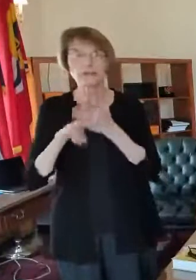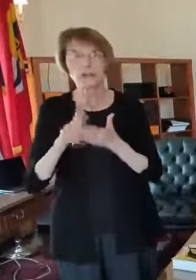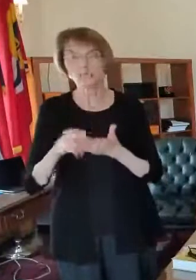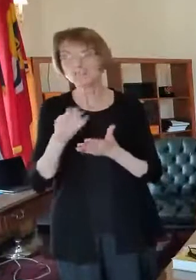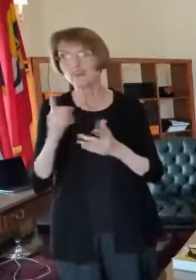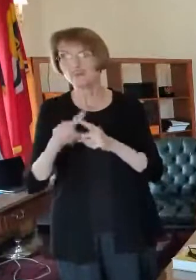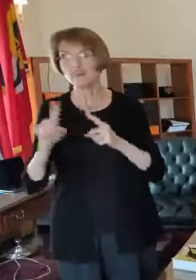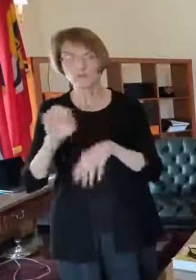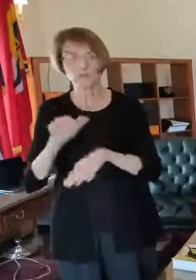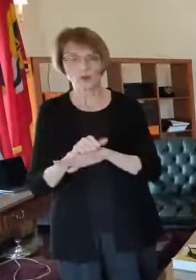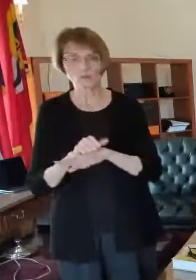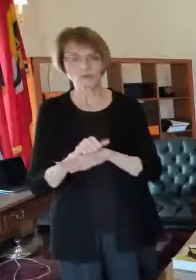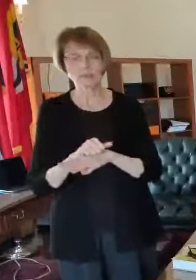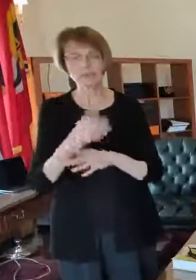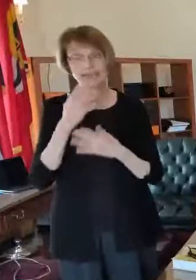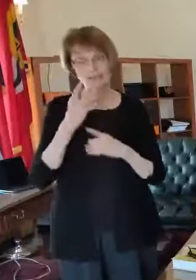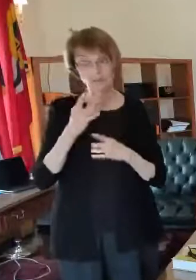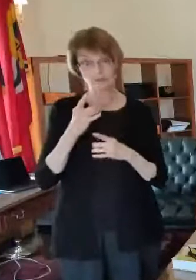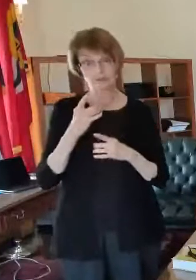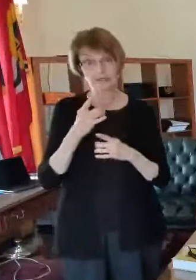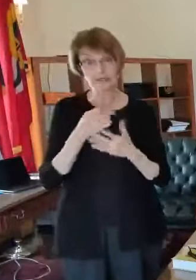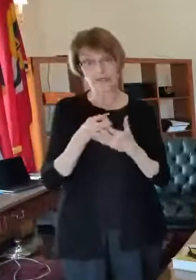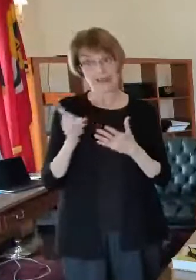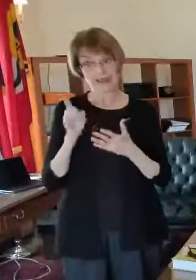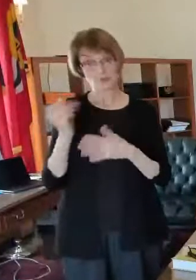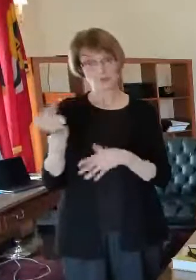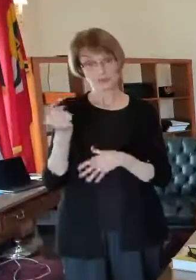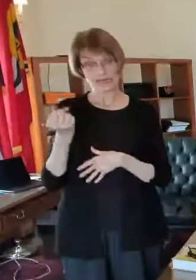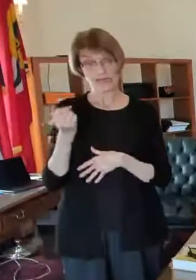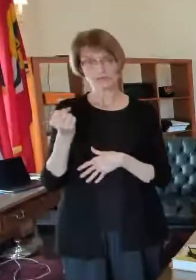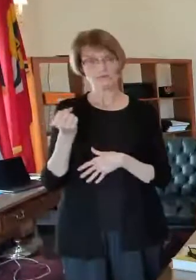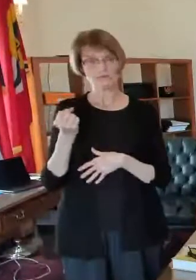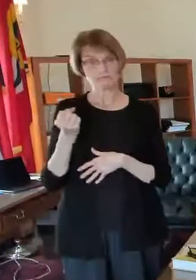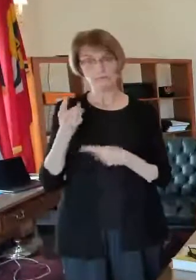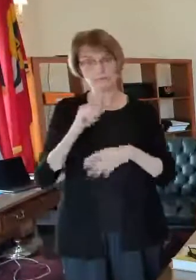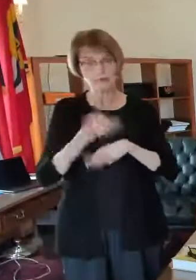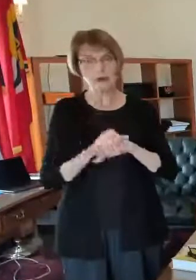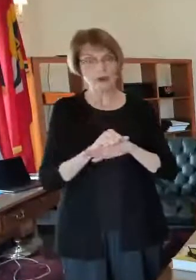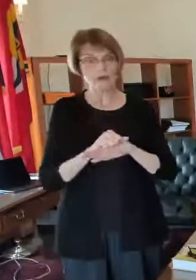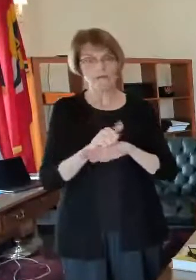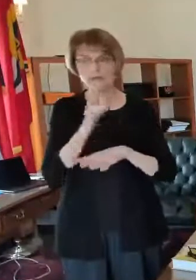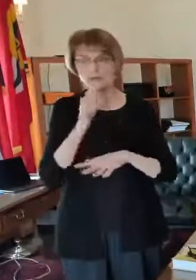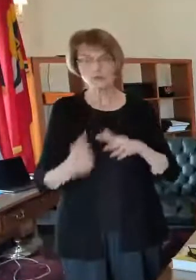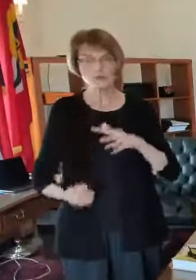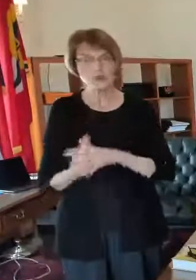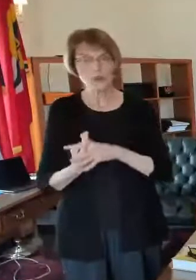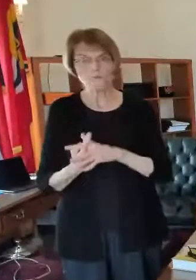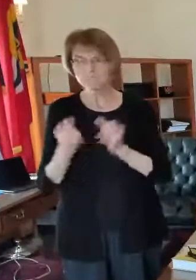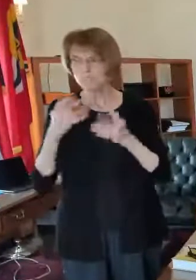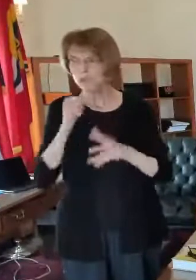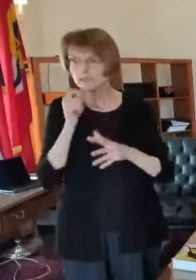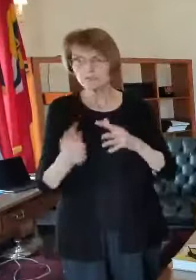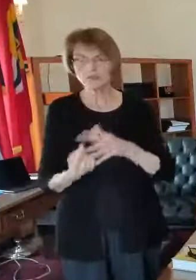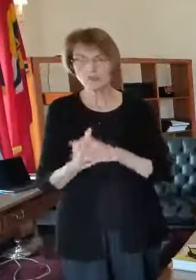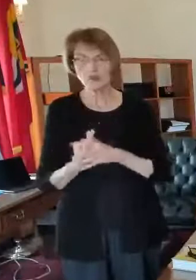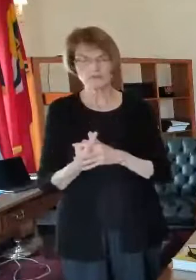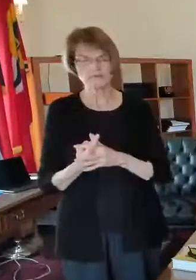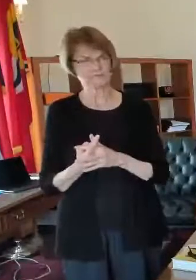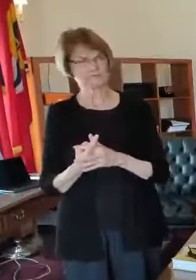last saturday we had quite a few no shows on our appointments and that concerned us because um